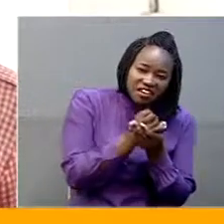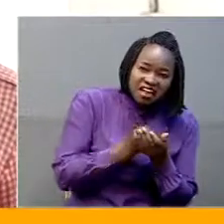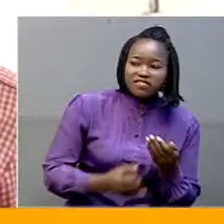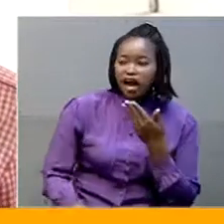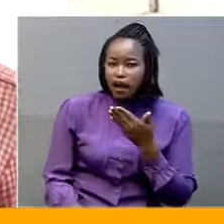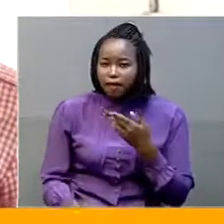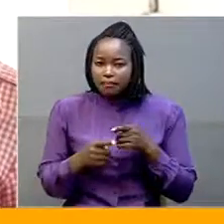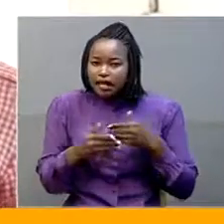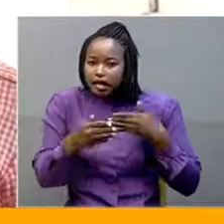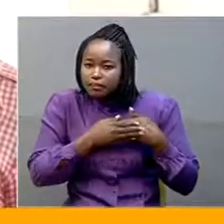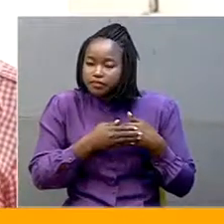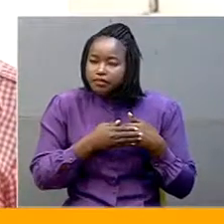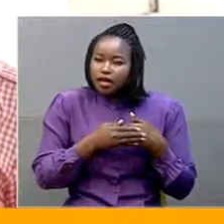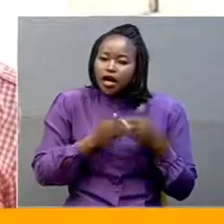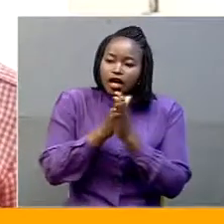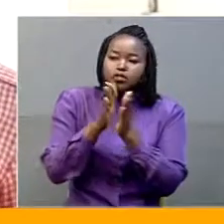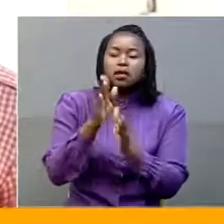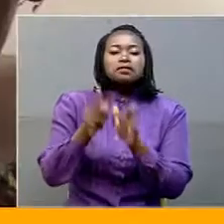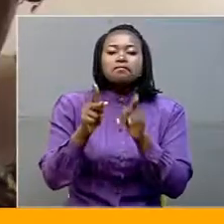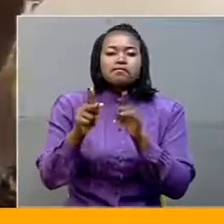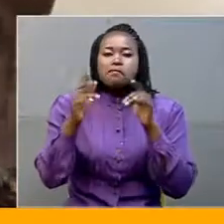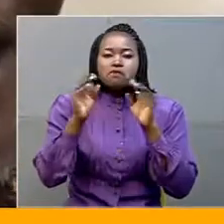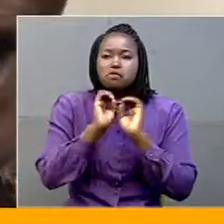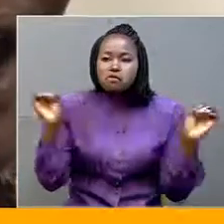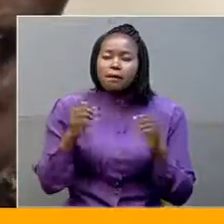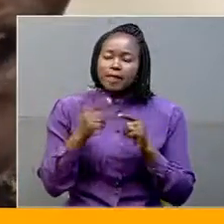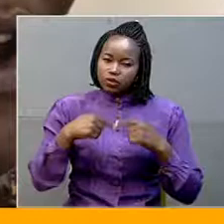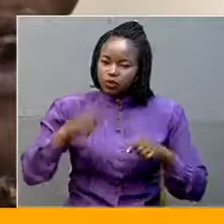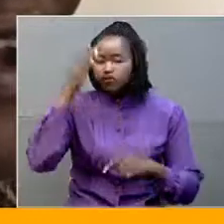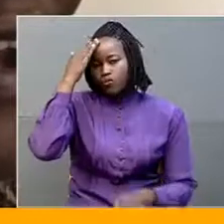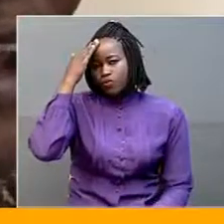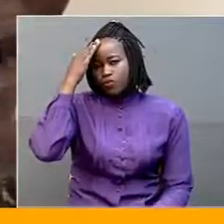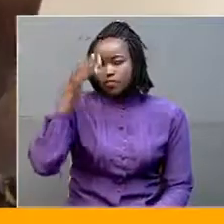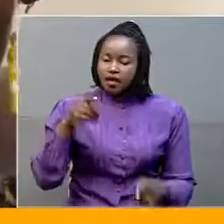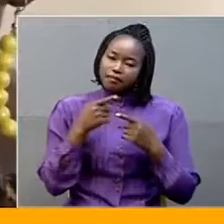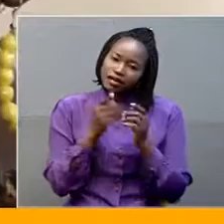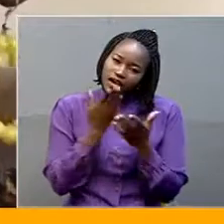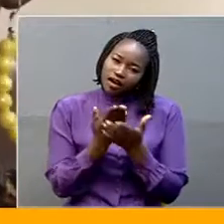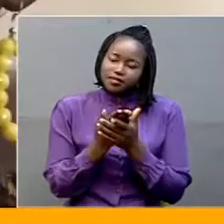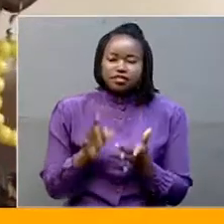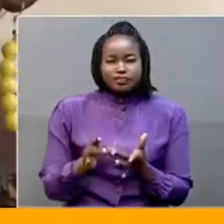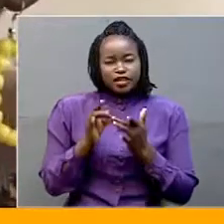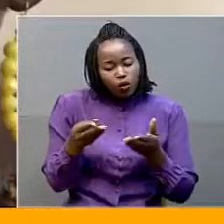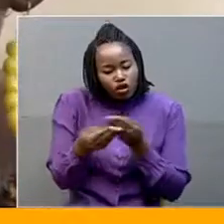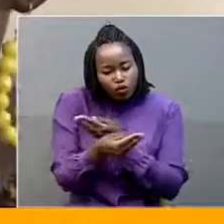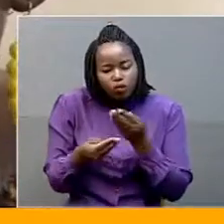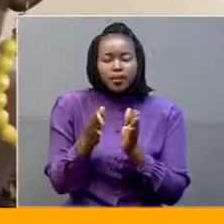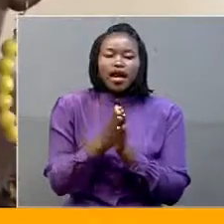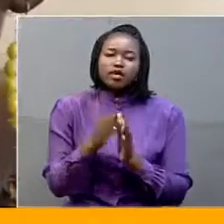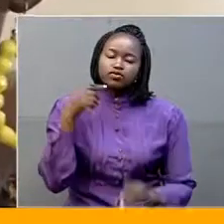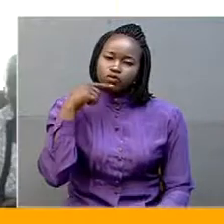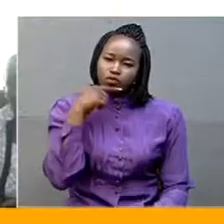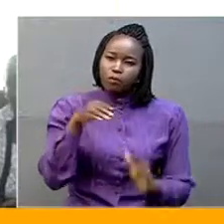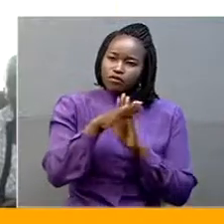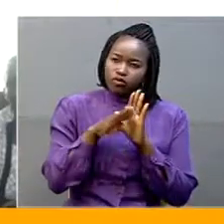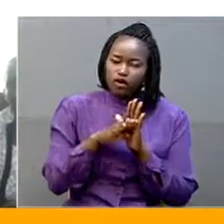fear to tell people, but whereas we know them. And above all, the appeal for special economic and social programs for the